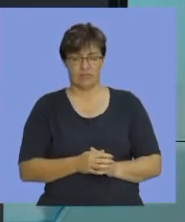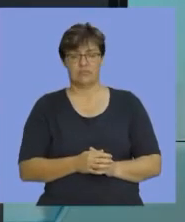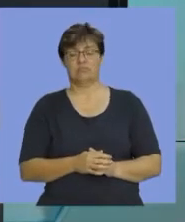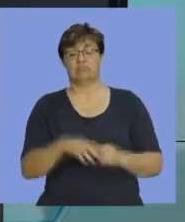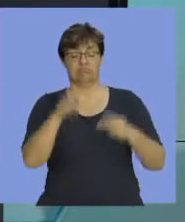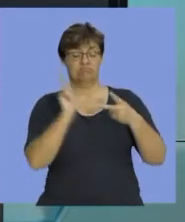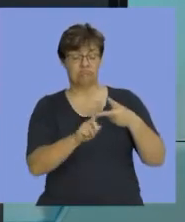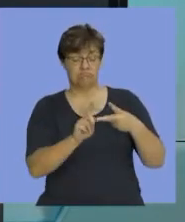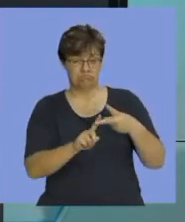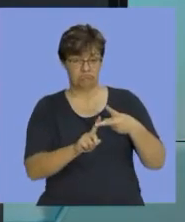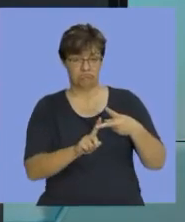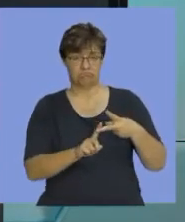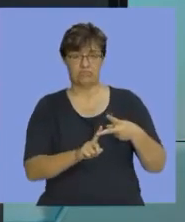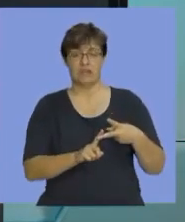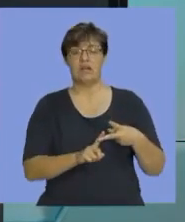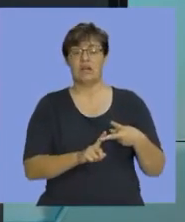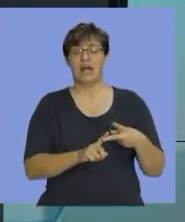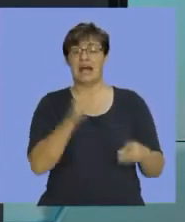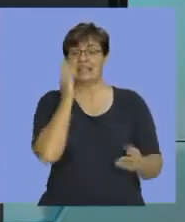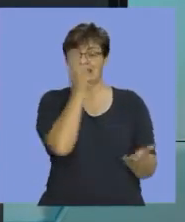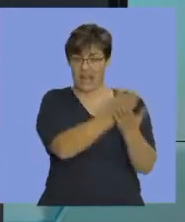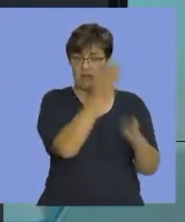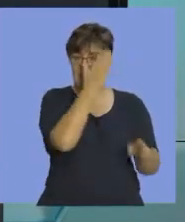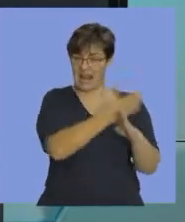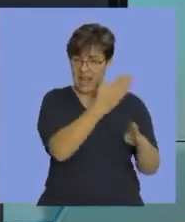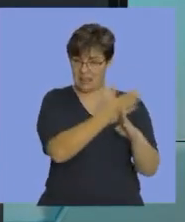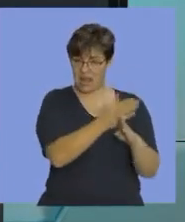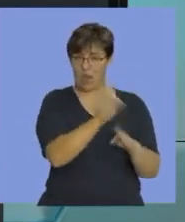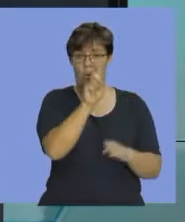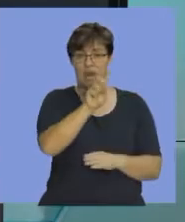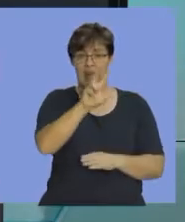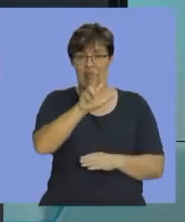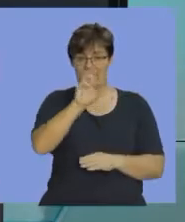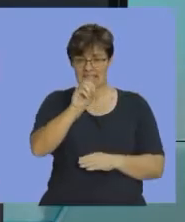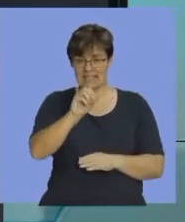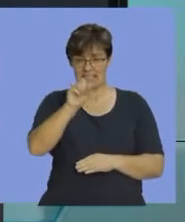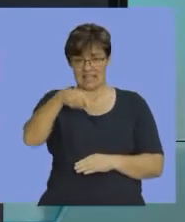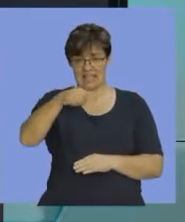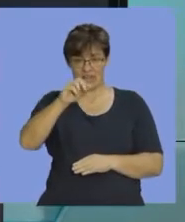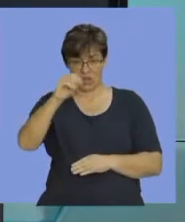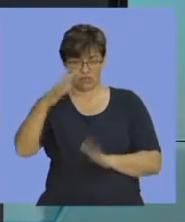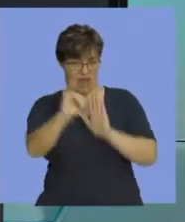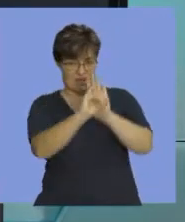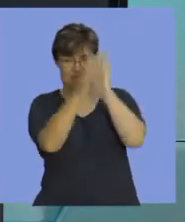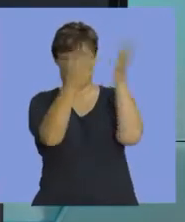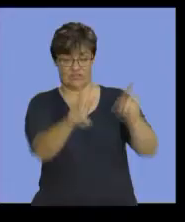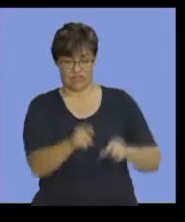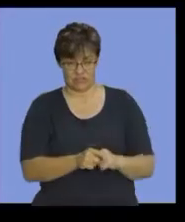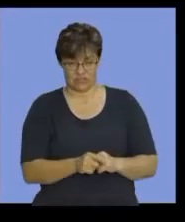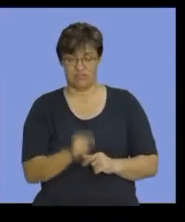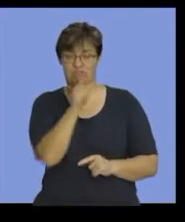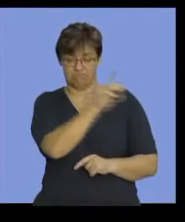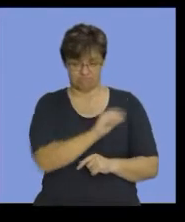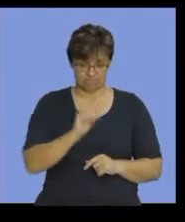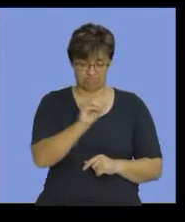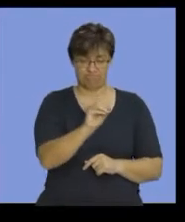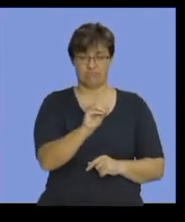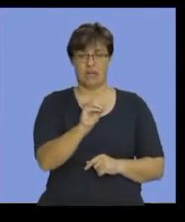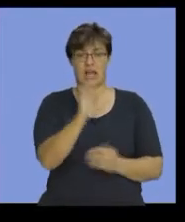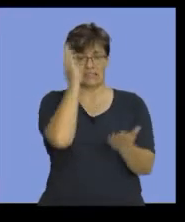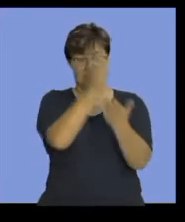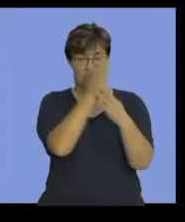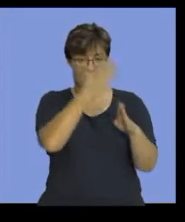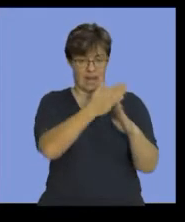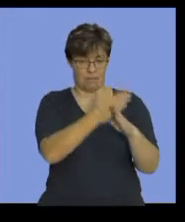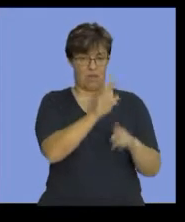identified our direct labor as the 180,000 rand. So therefore, we've got our direct labor,